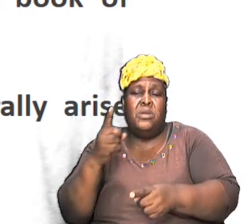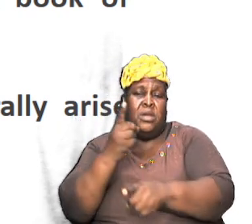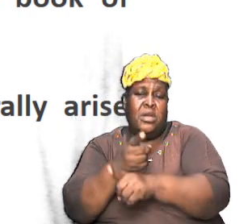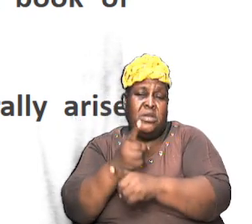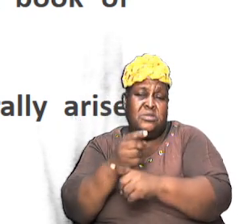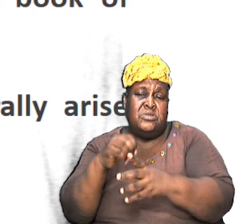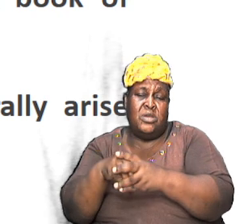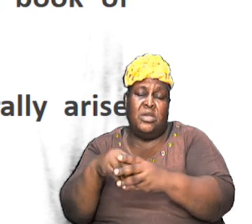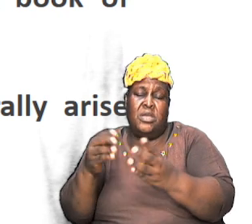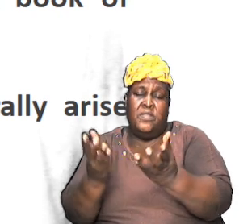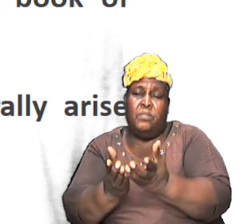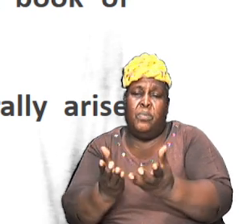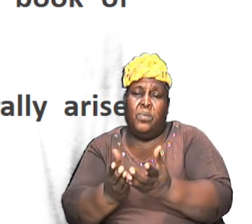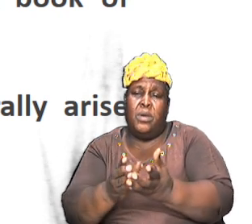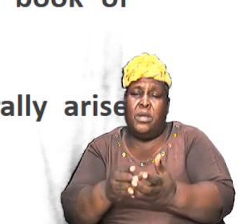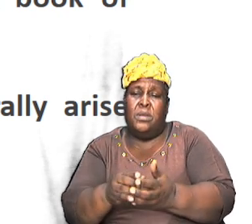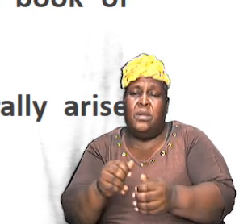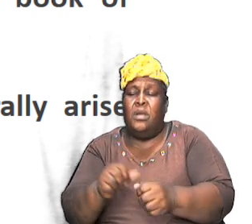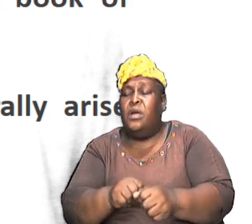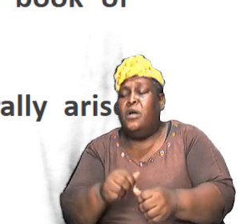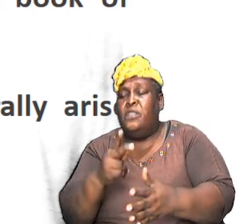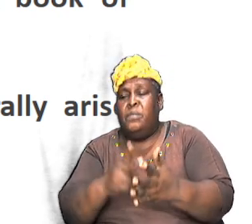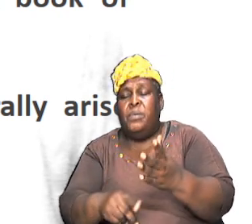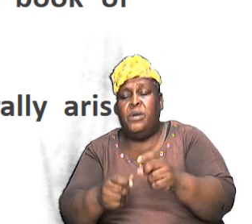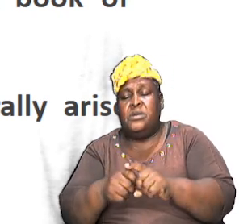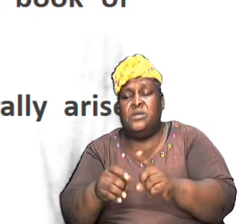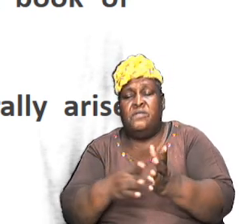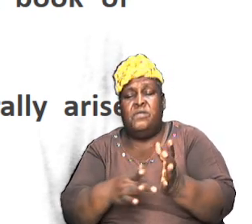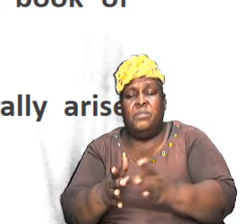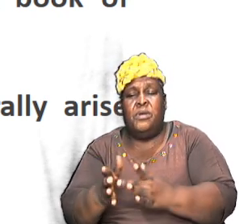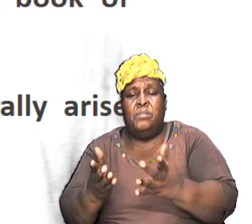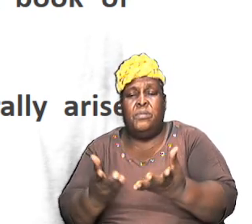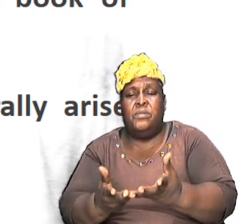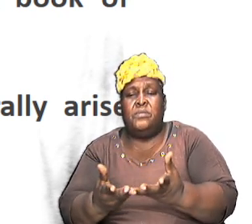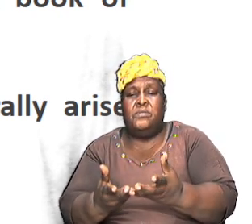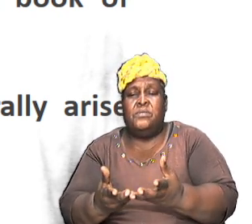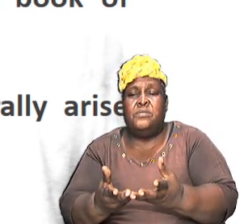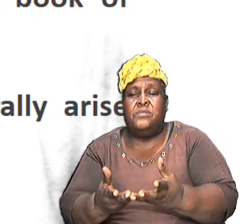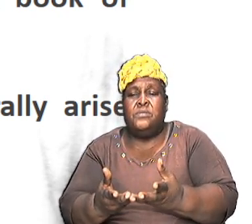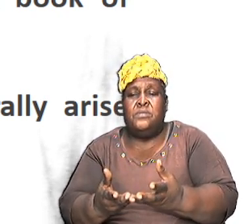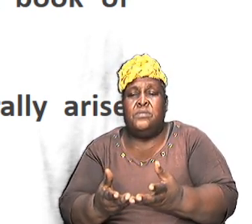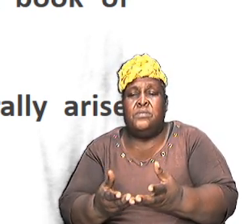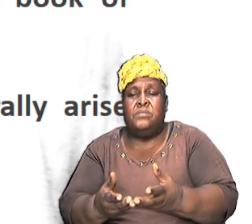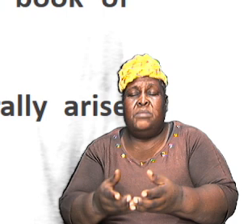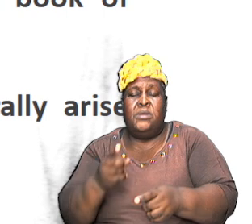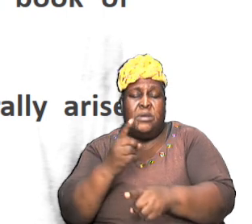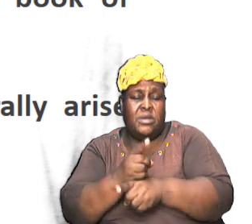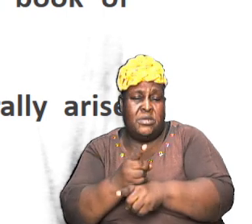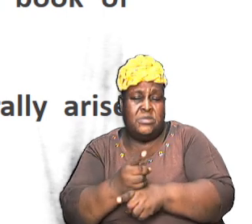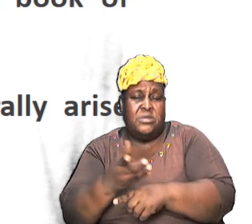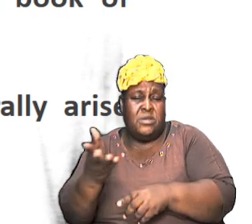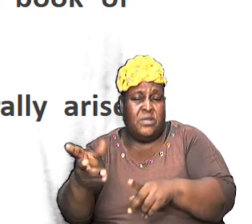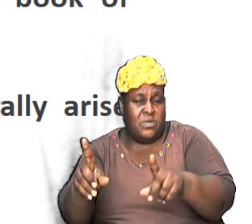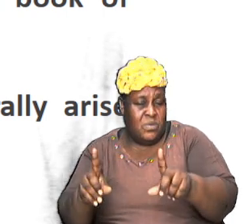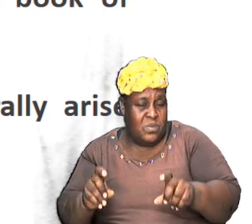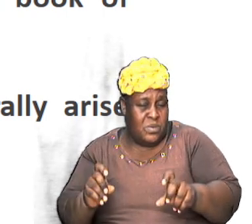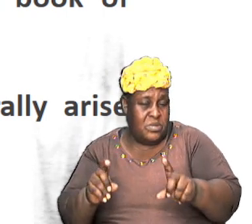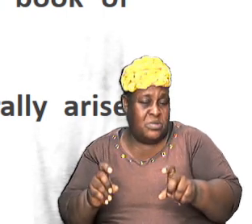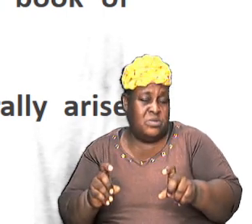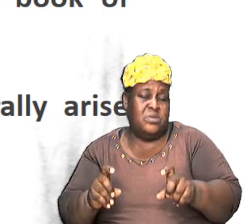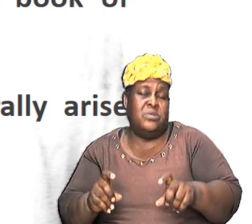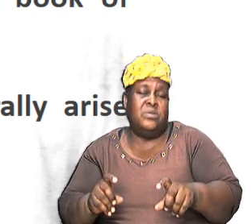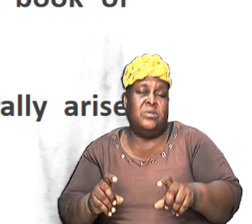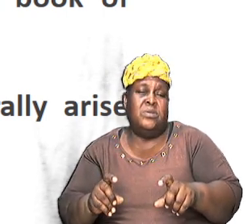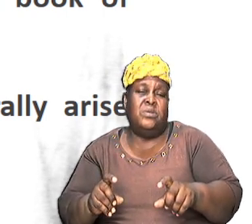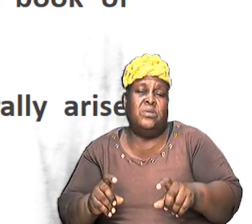are in the book and other parts of the Bible and so this by answering these questions that come up from